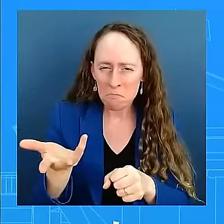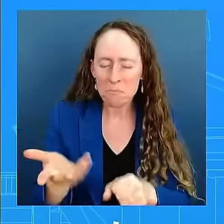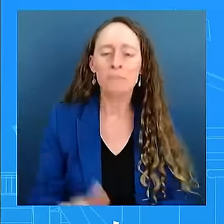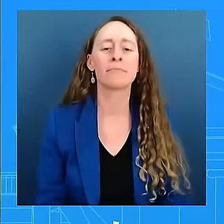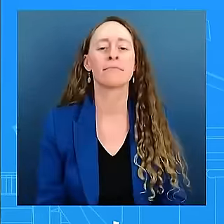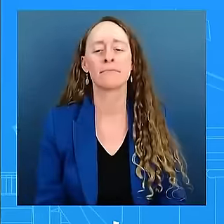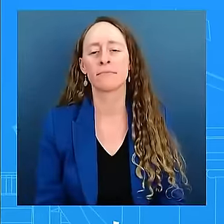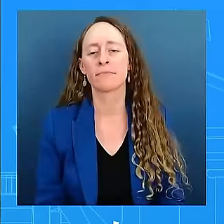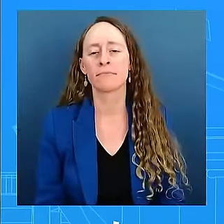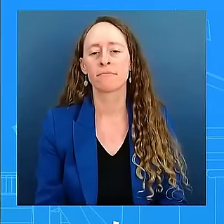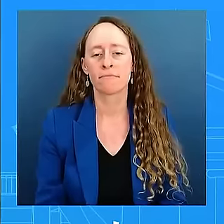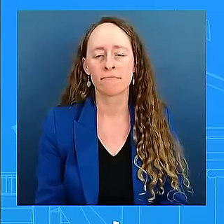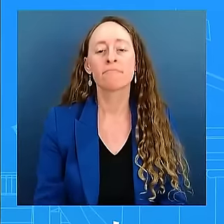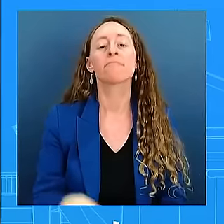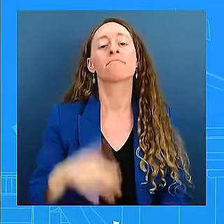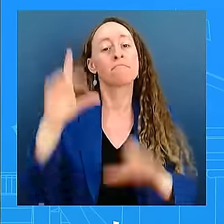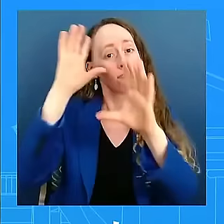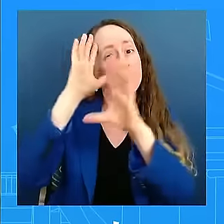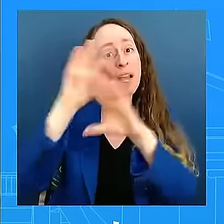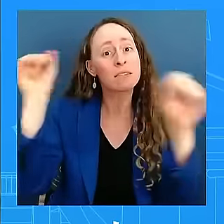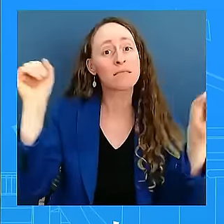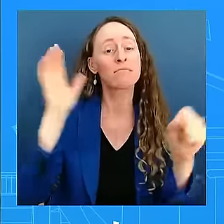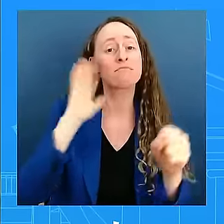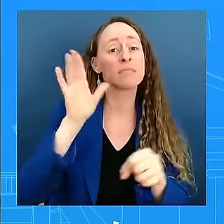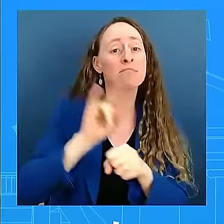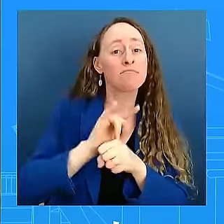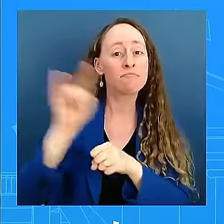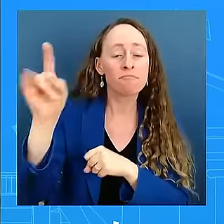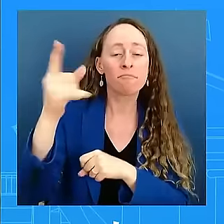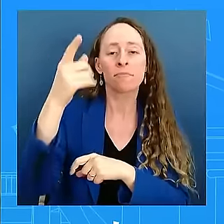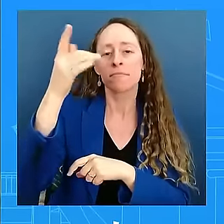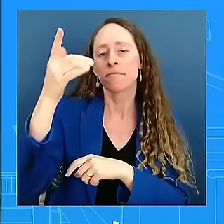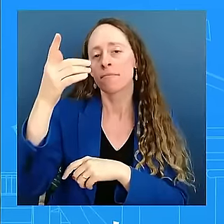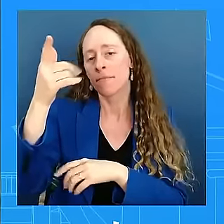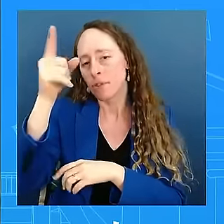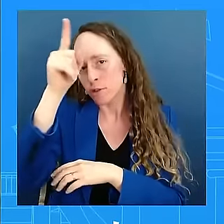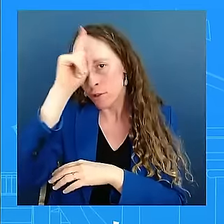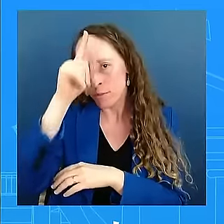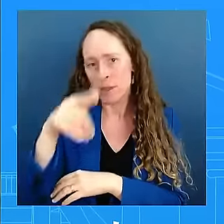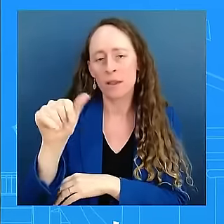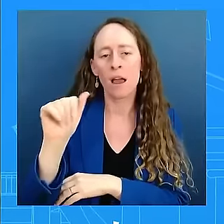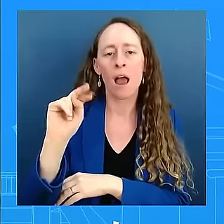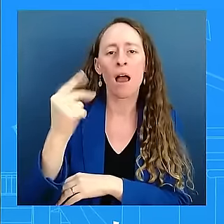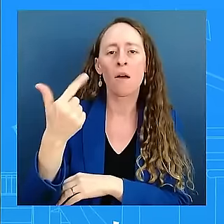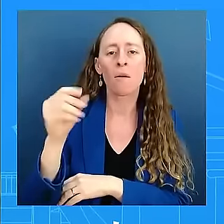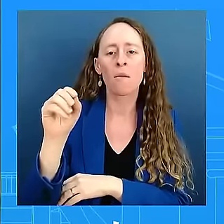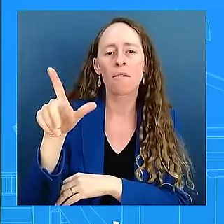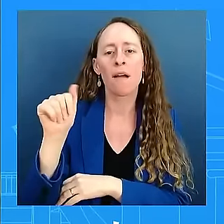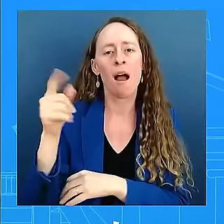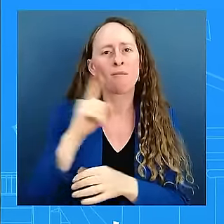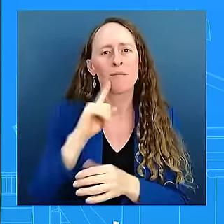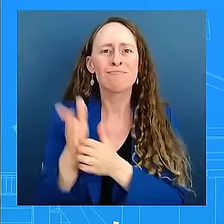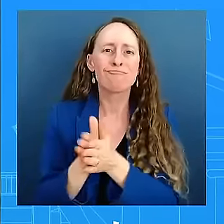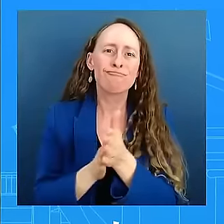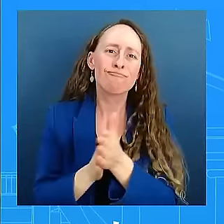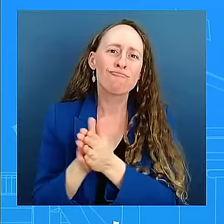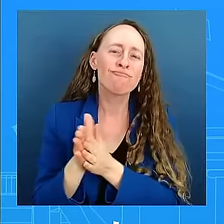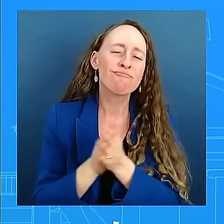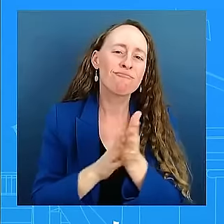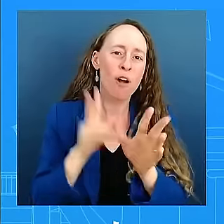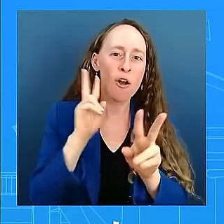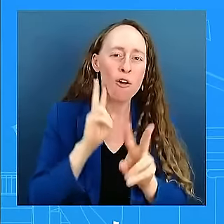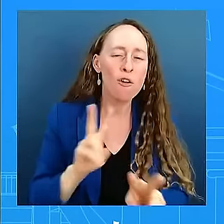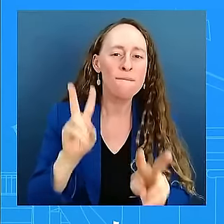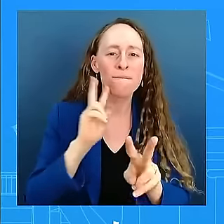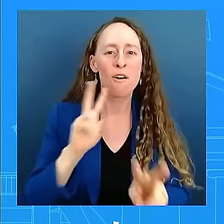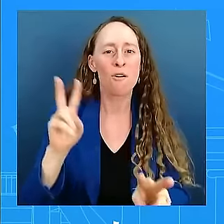and also Angola. The President's certainly looking forward to that travel. And I would say that, you